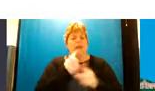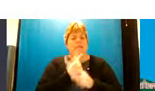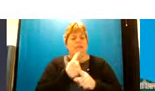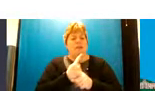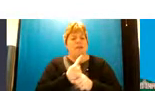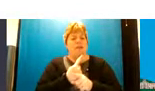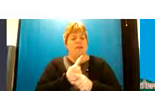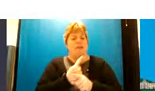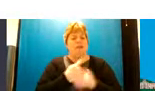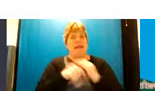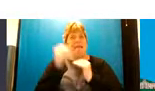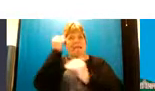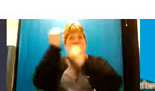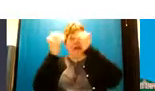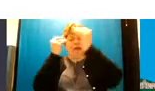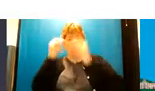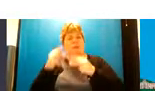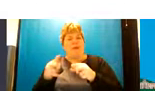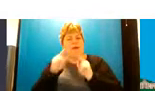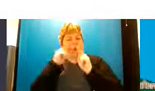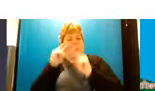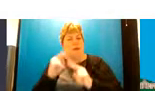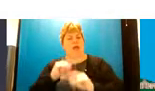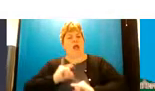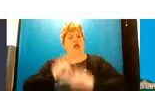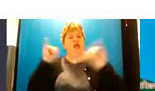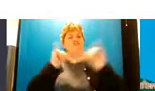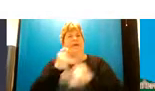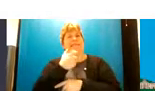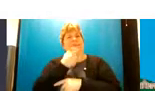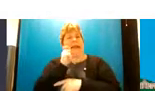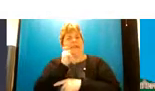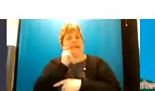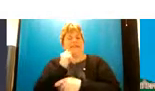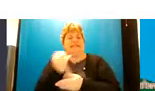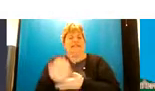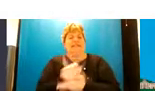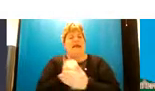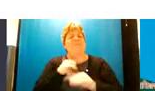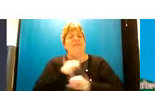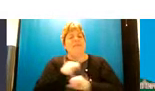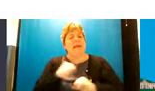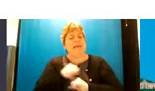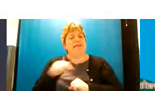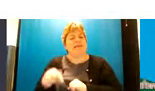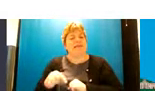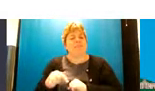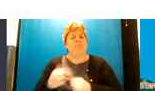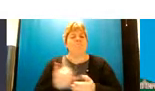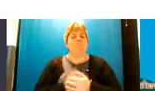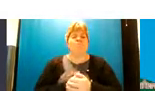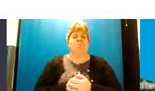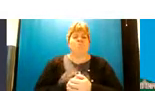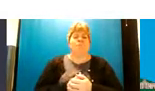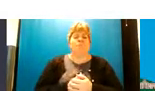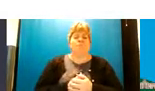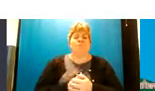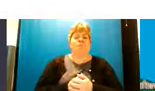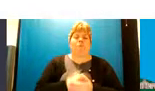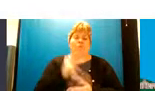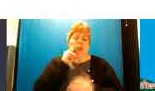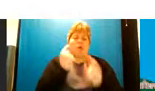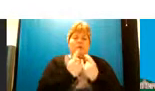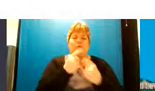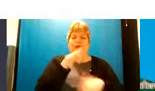the the adult pathway are looking at um crisis cafes and safe spaces we we're looking at something similar